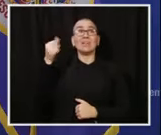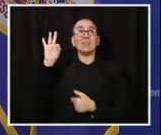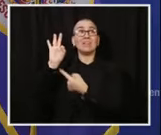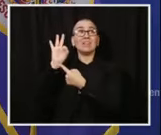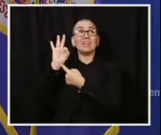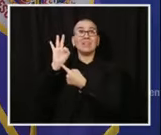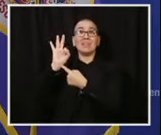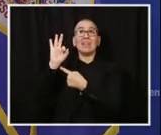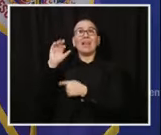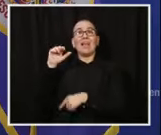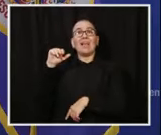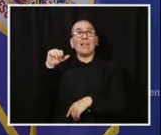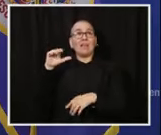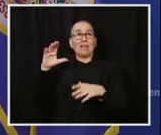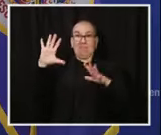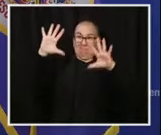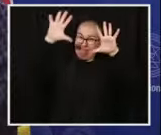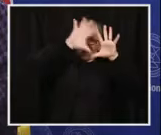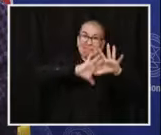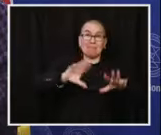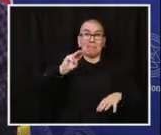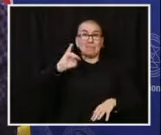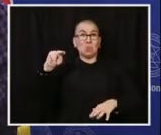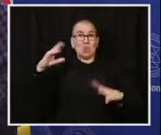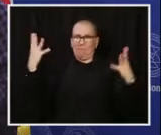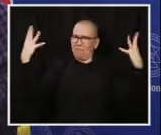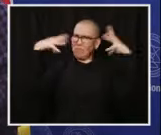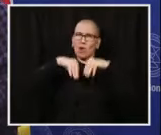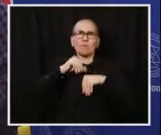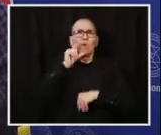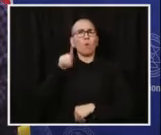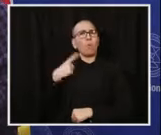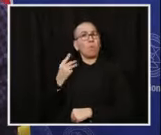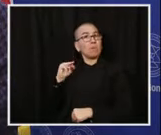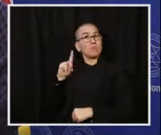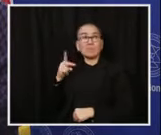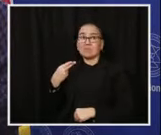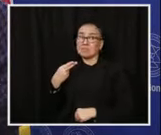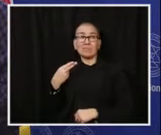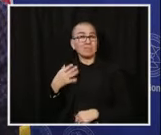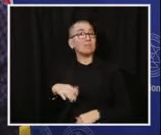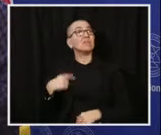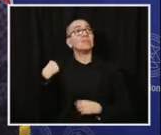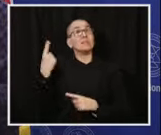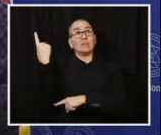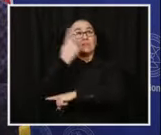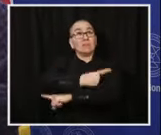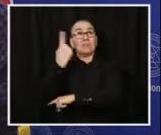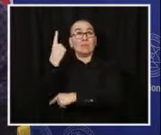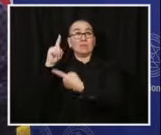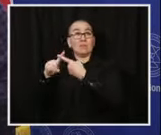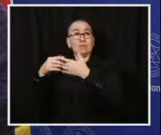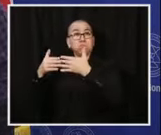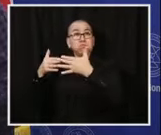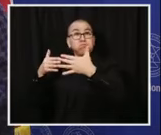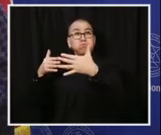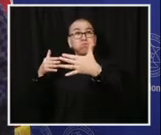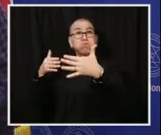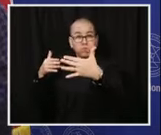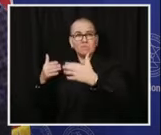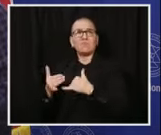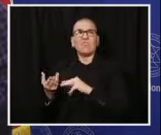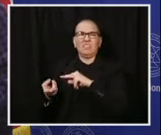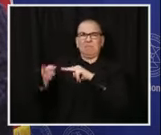our county positivity data, the 14-day county positivity rate is above 5% in